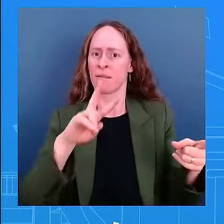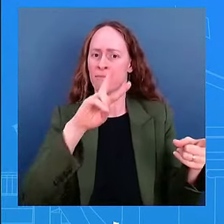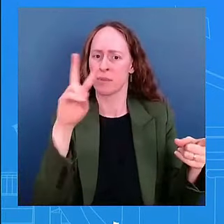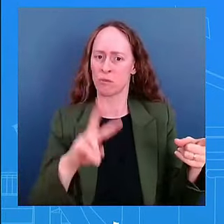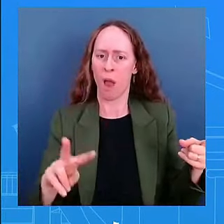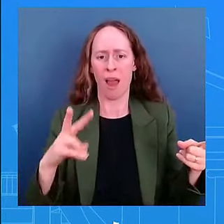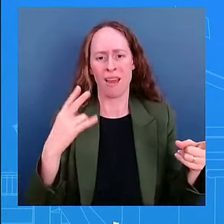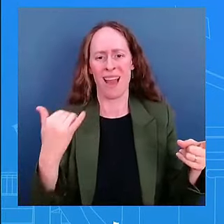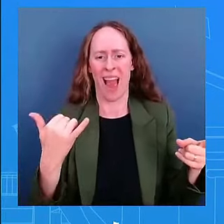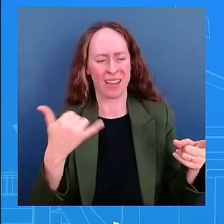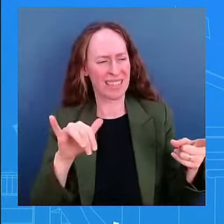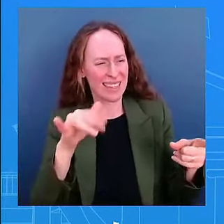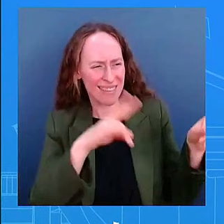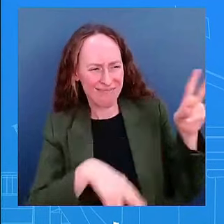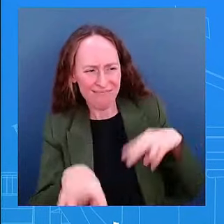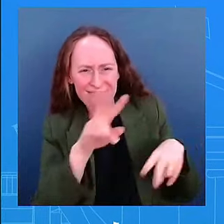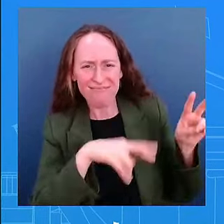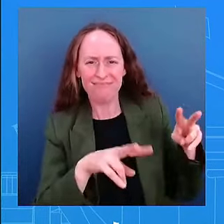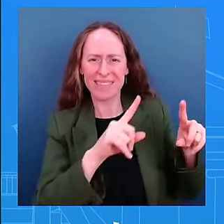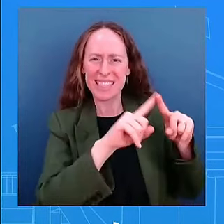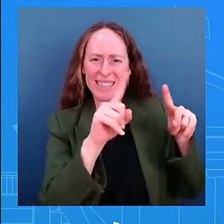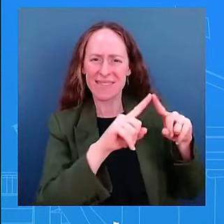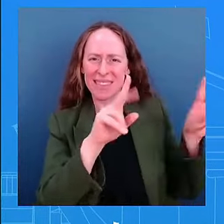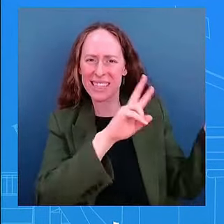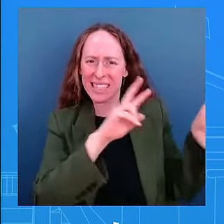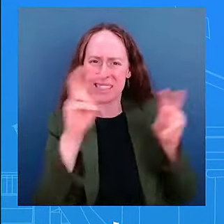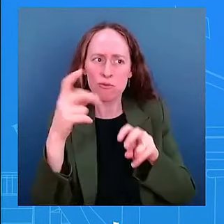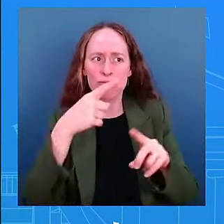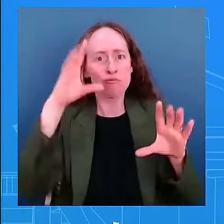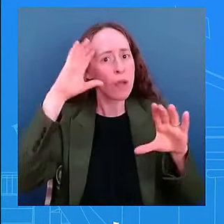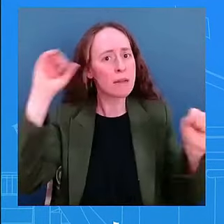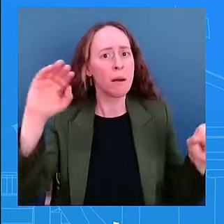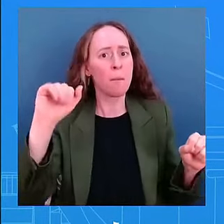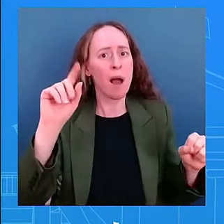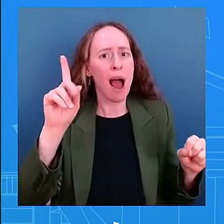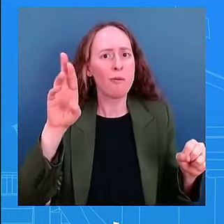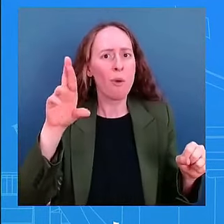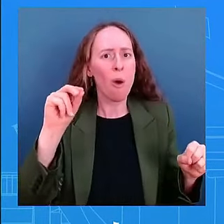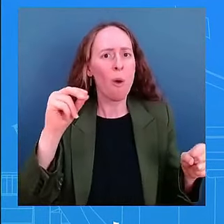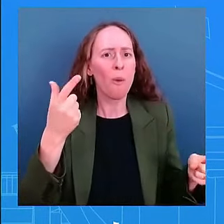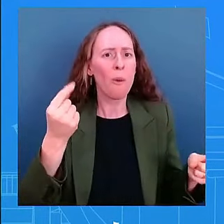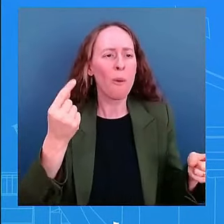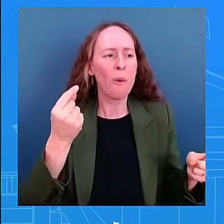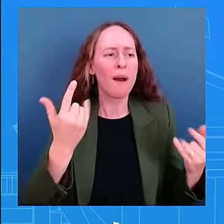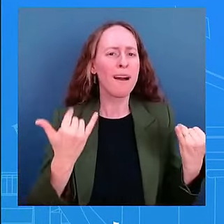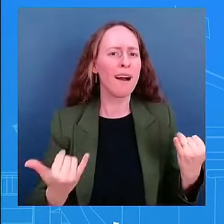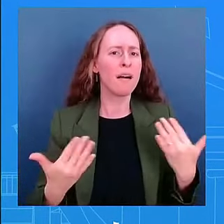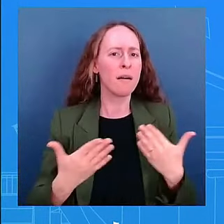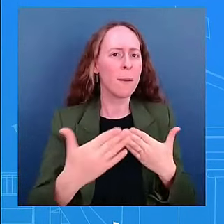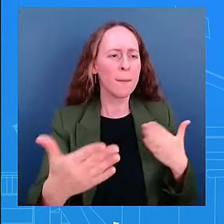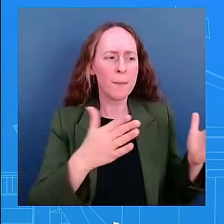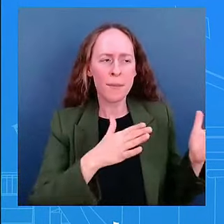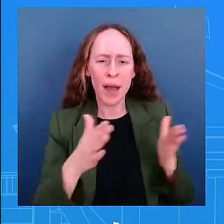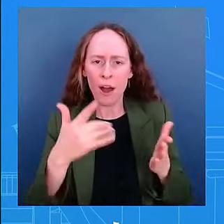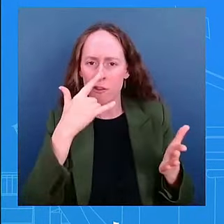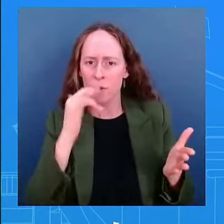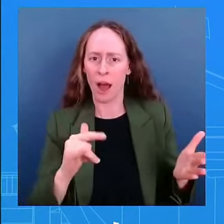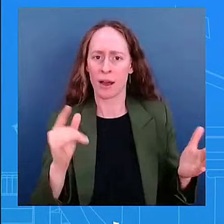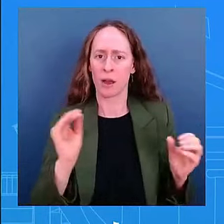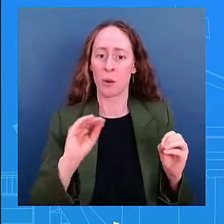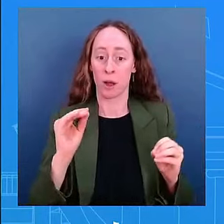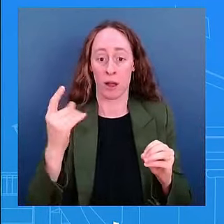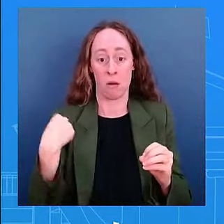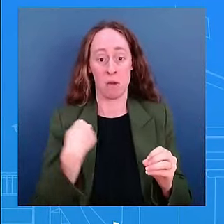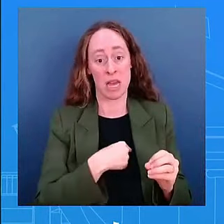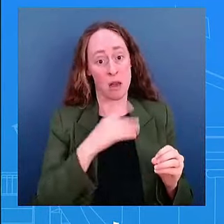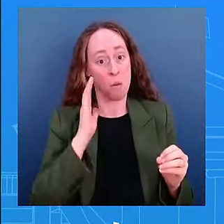will respond accordingly and uh so while i have nothing to announce today as it relates to sanctions or moving forward we will continue to assess